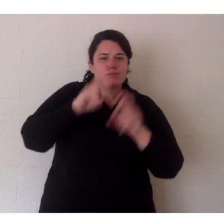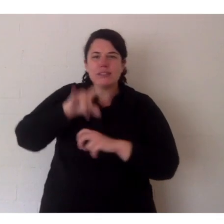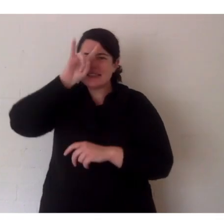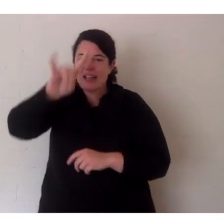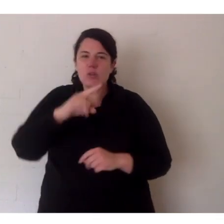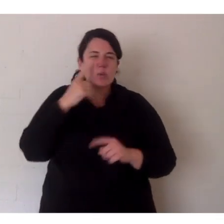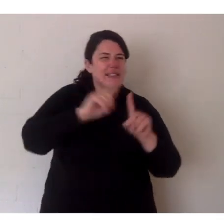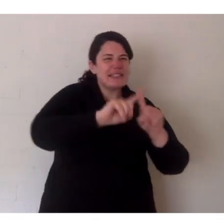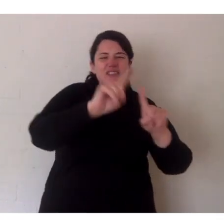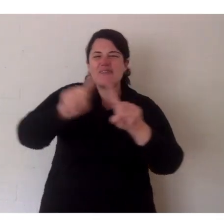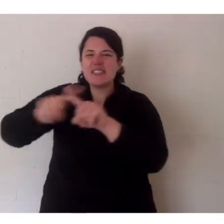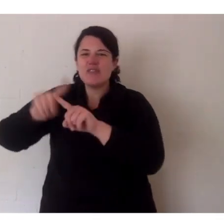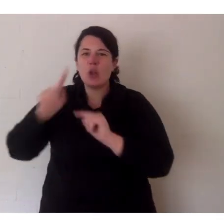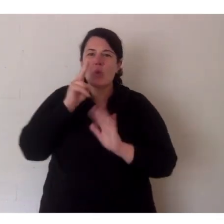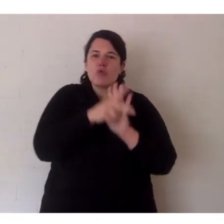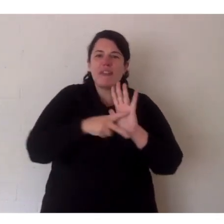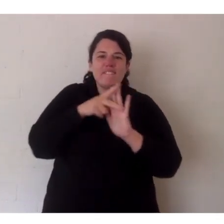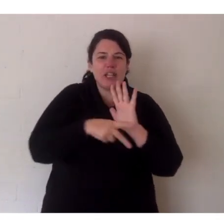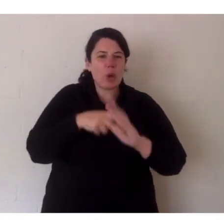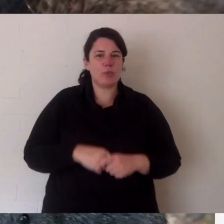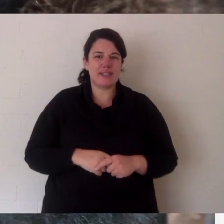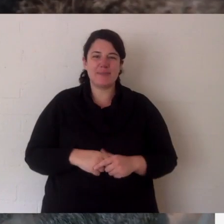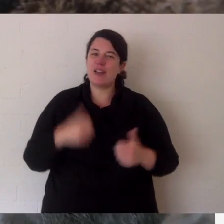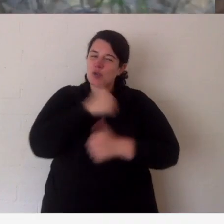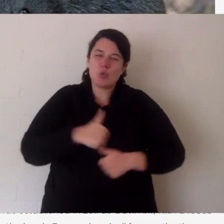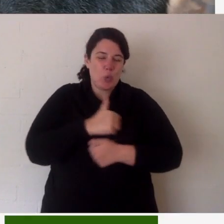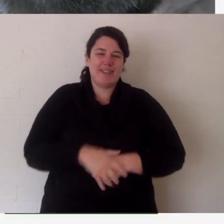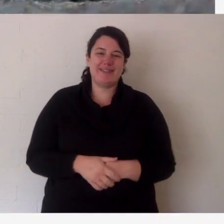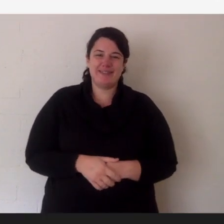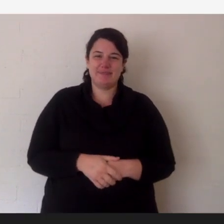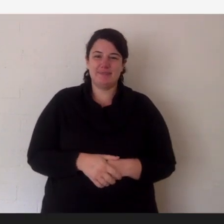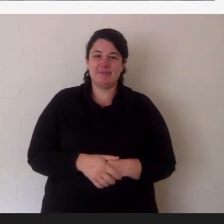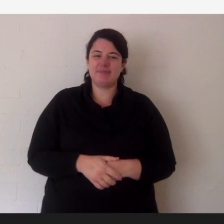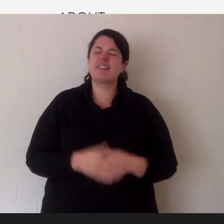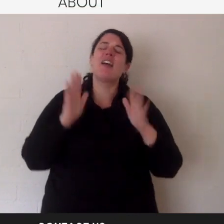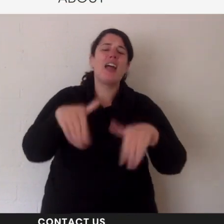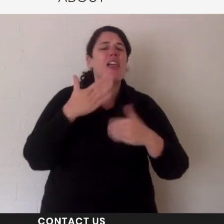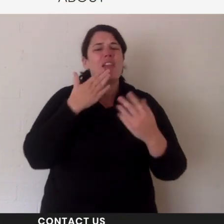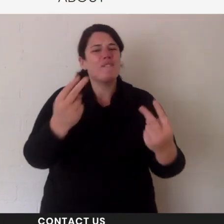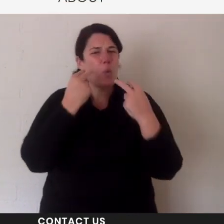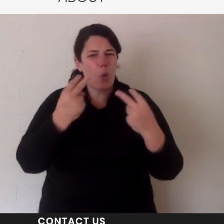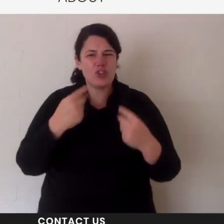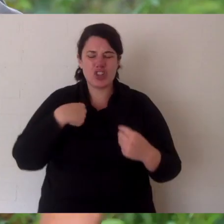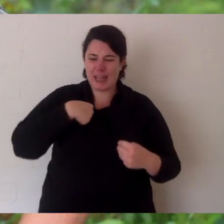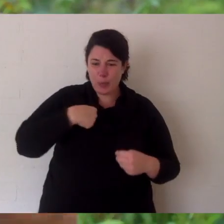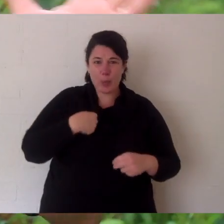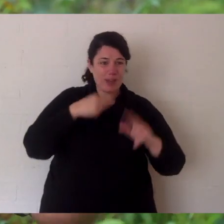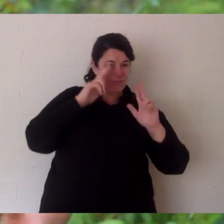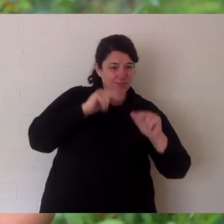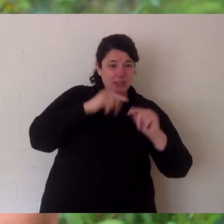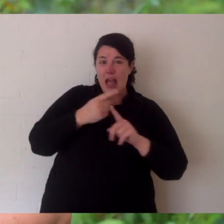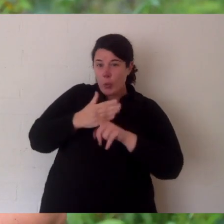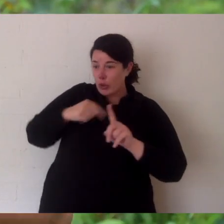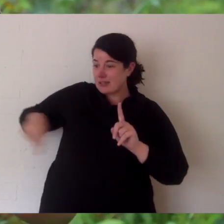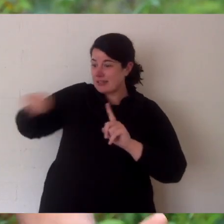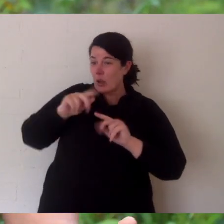Facebook or wherever you see this go and learn about devils learn about all the other species look through all the videos enjoy it thanks for watching